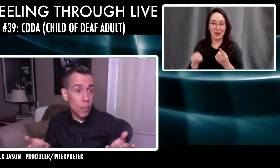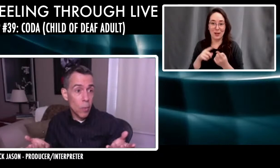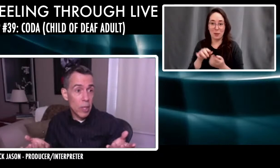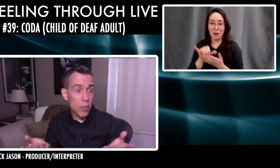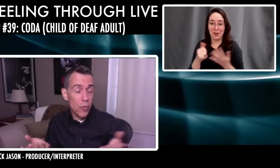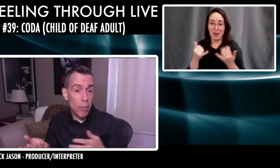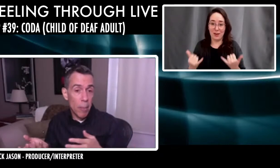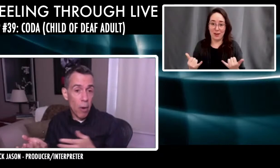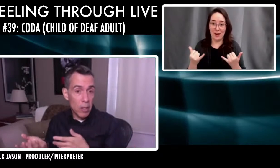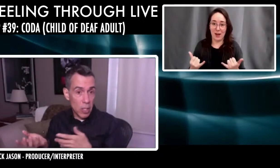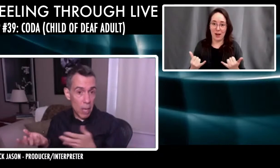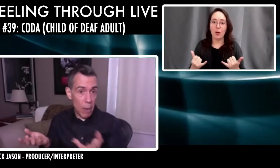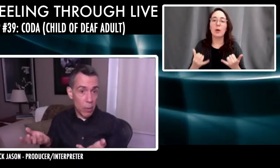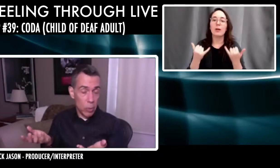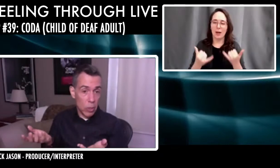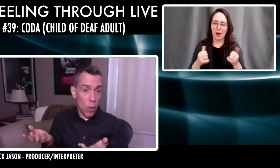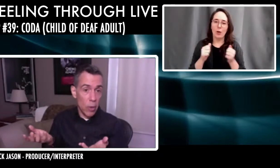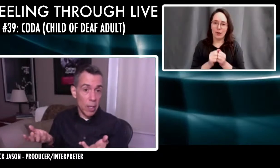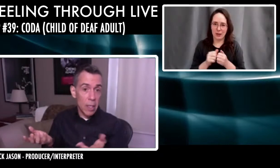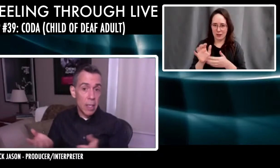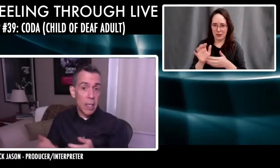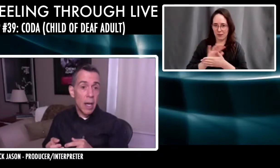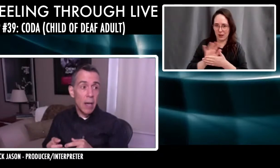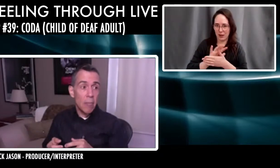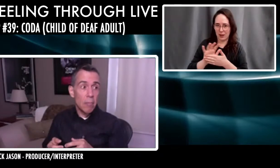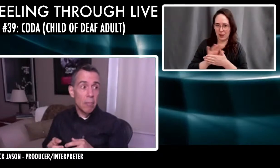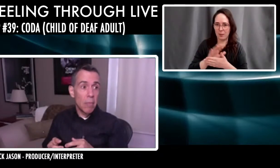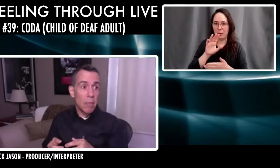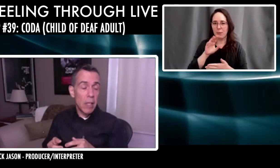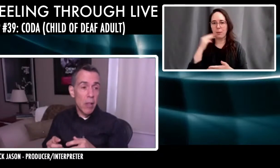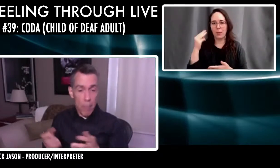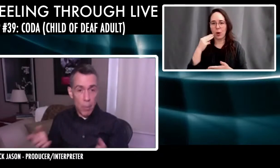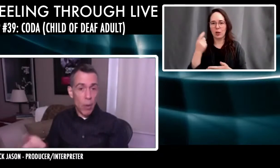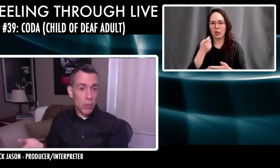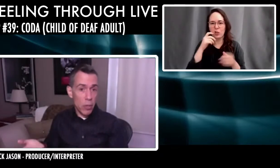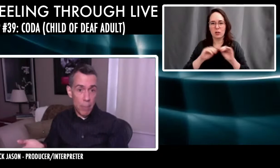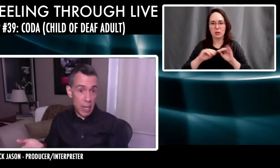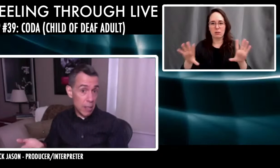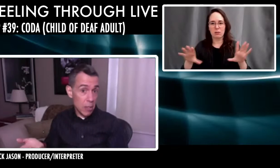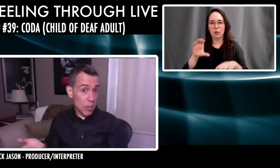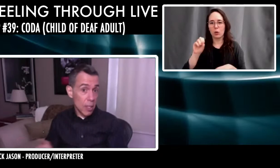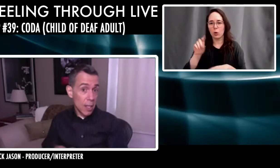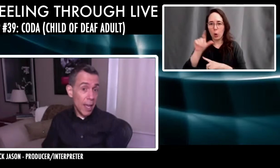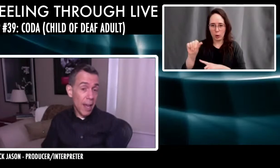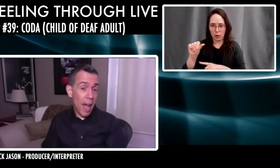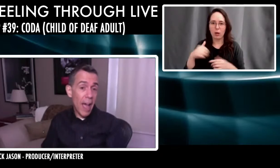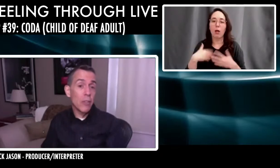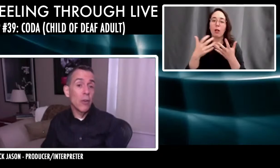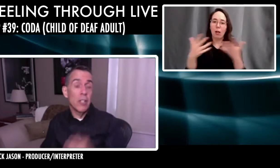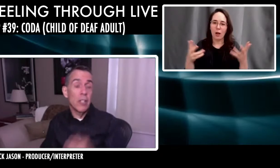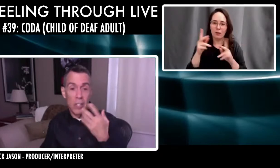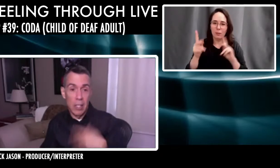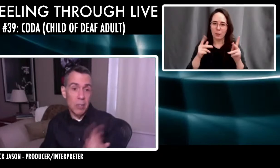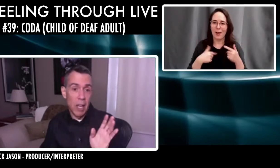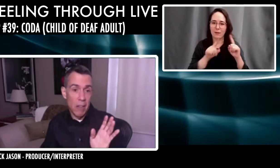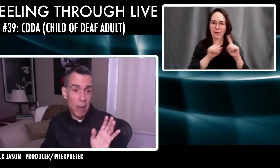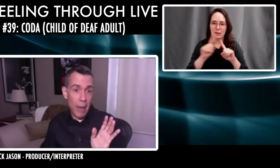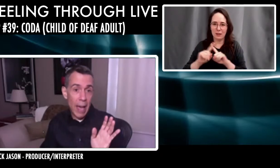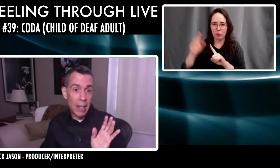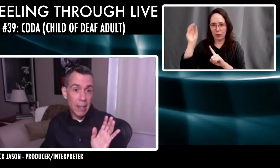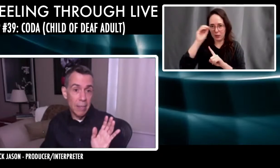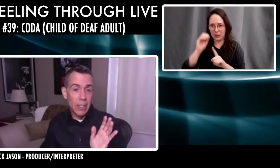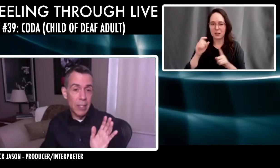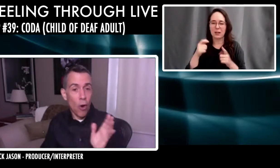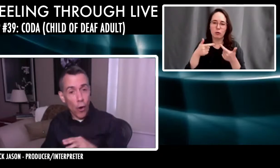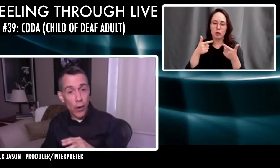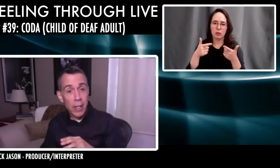with this film that Marlee just came out with, with CODA, um, there are people who have certain opinions and I have to learn to just let them slide off my